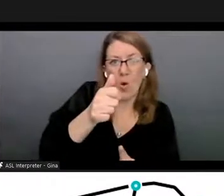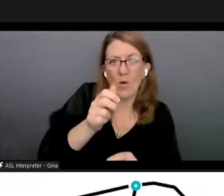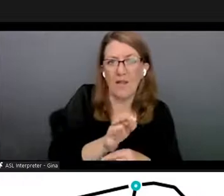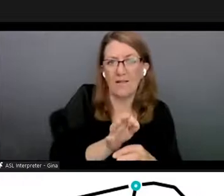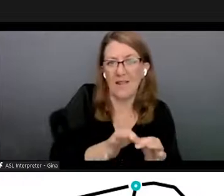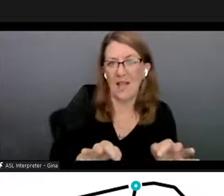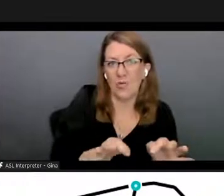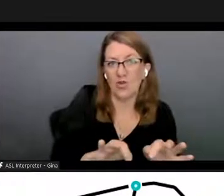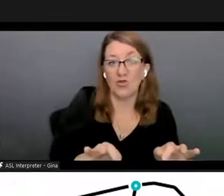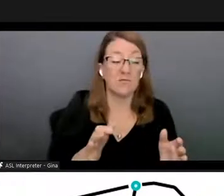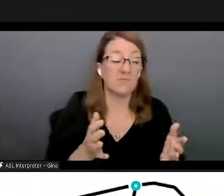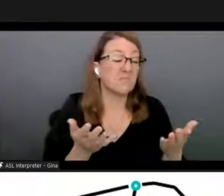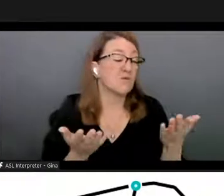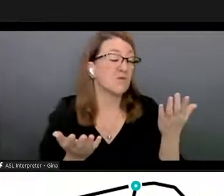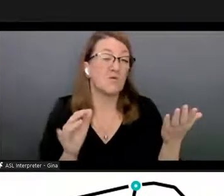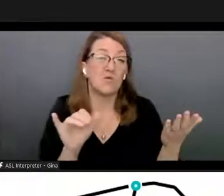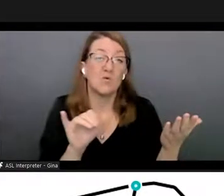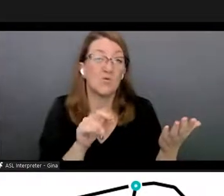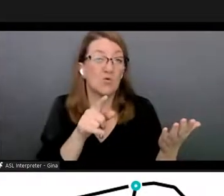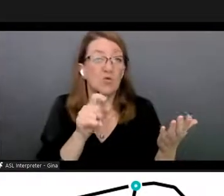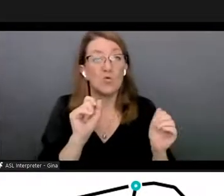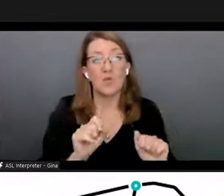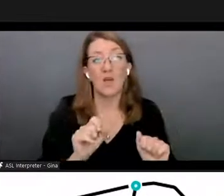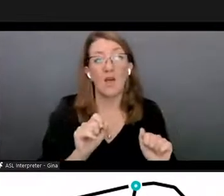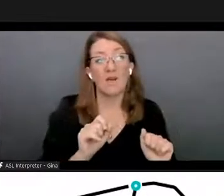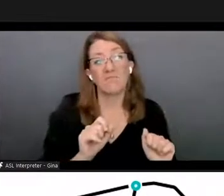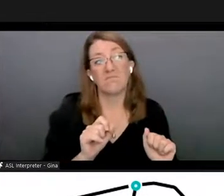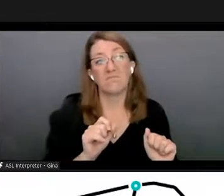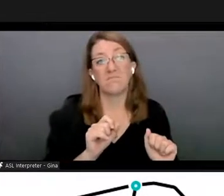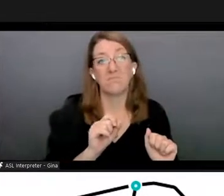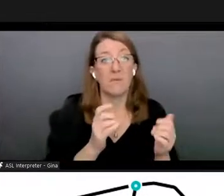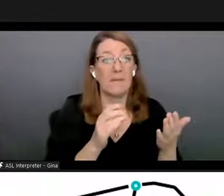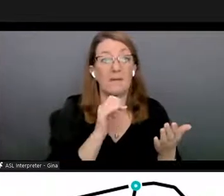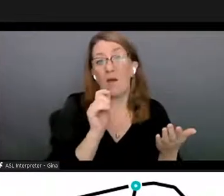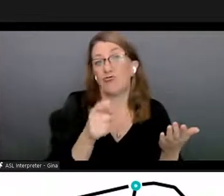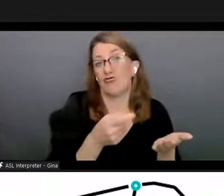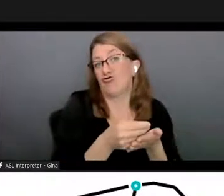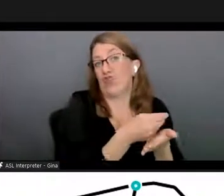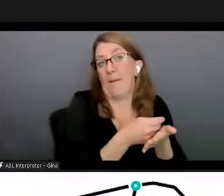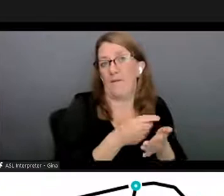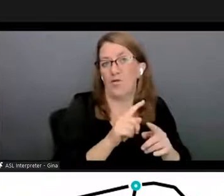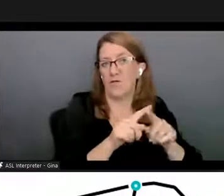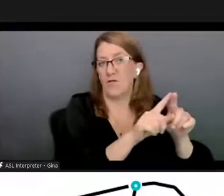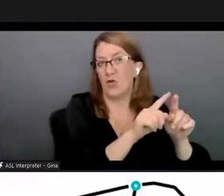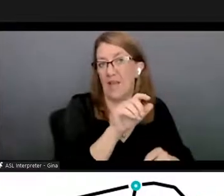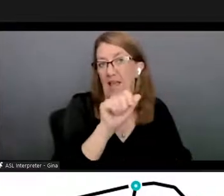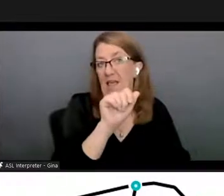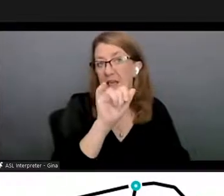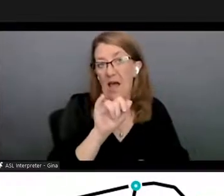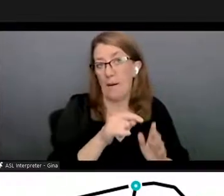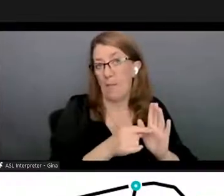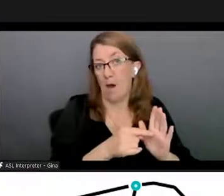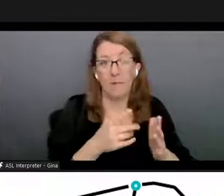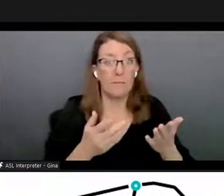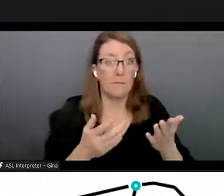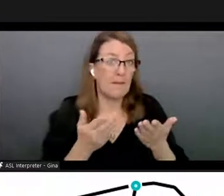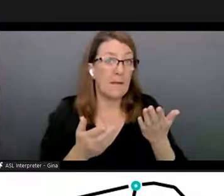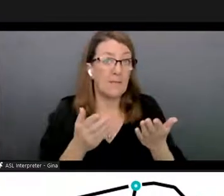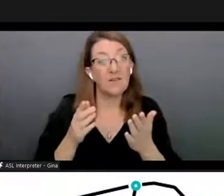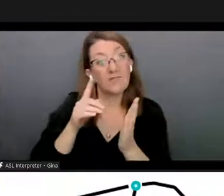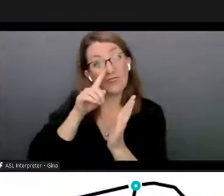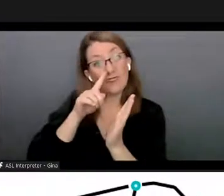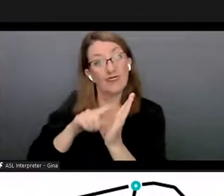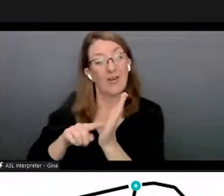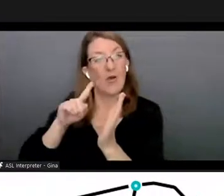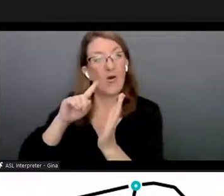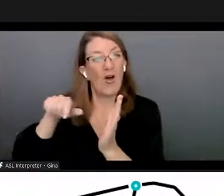welcome to you know not just shop around for different ai models that would be used in the background but also shop around for different front ends